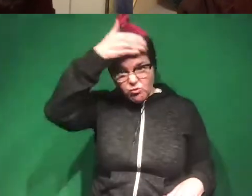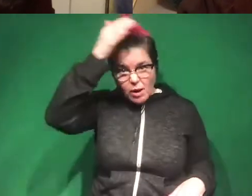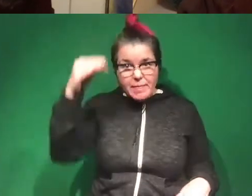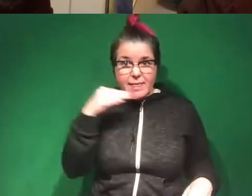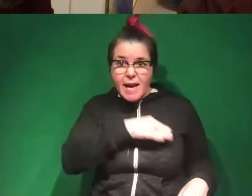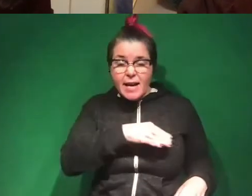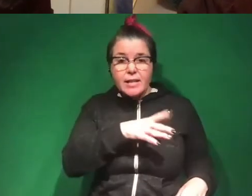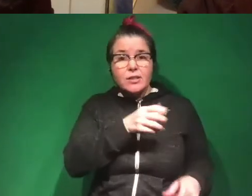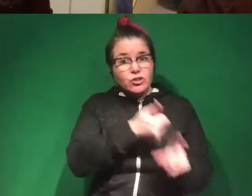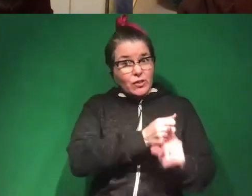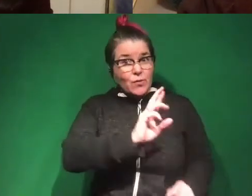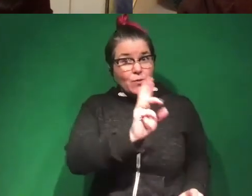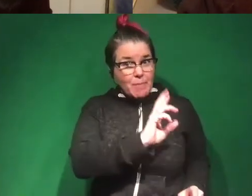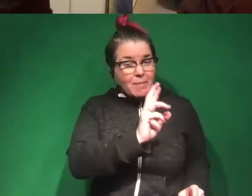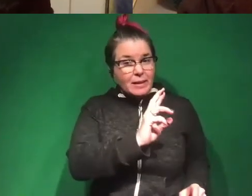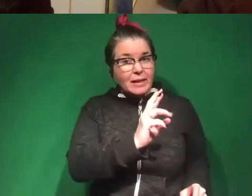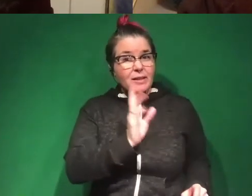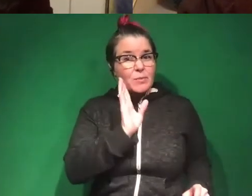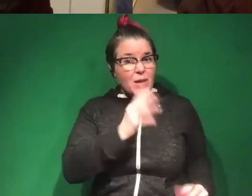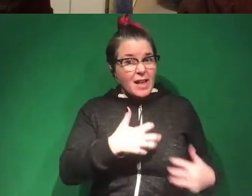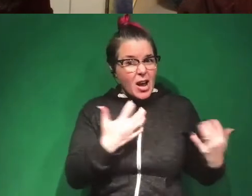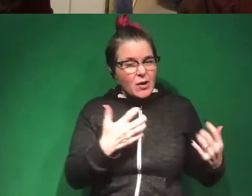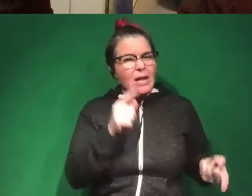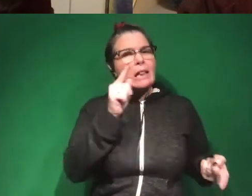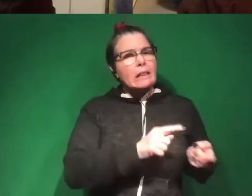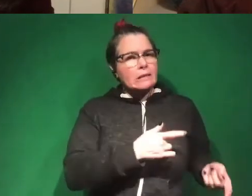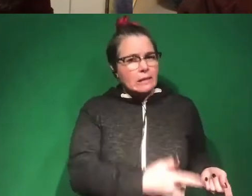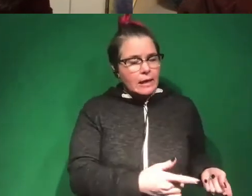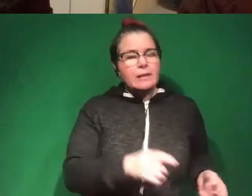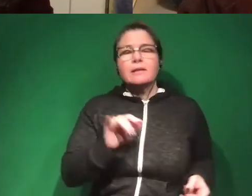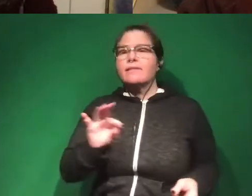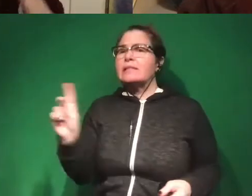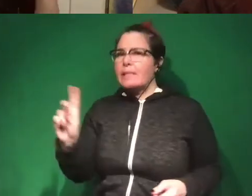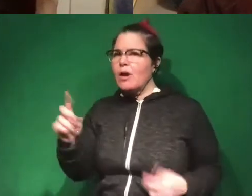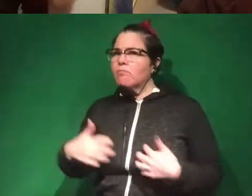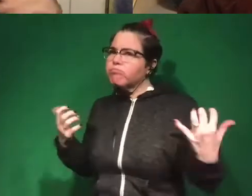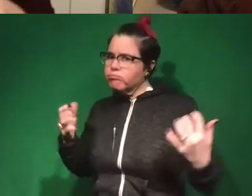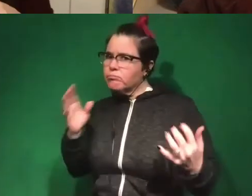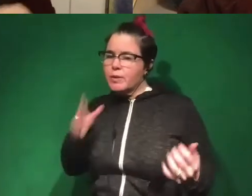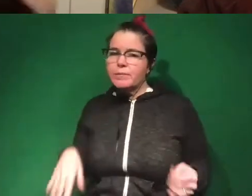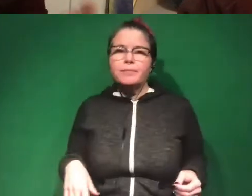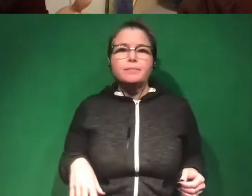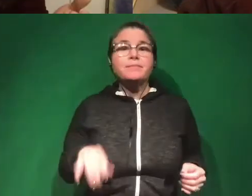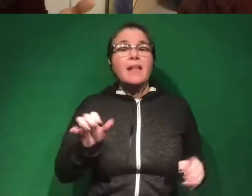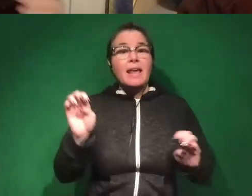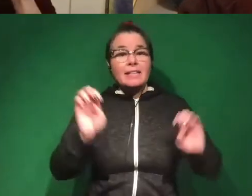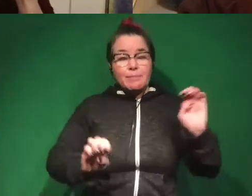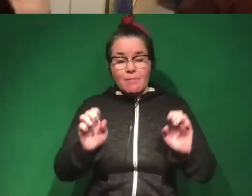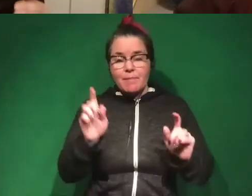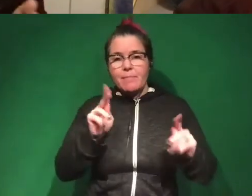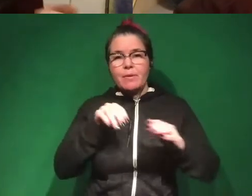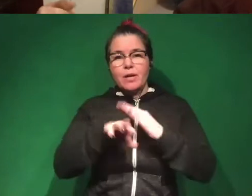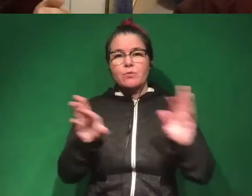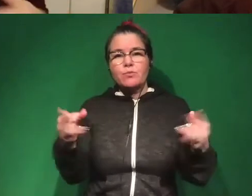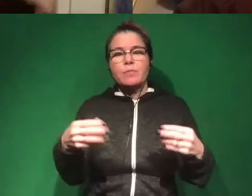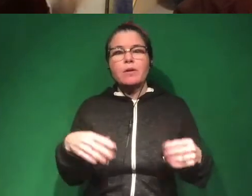you are a Republican, you're less likely to be angry than if you're a Democrat. But it turns out in this experiment, they would have people come into a room, and I'm going to do